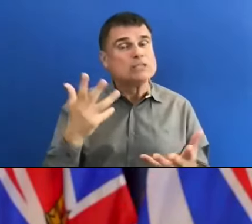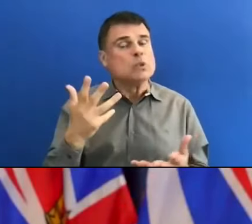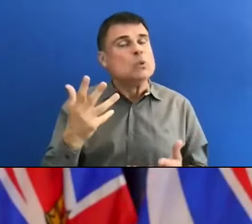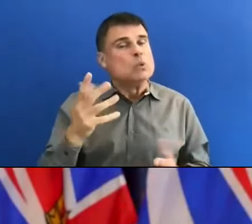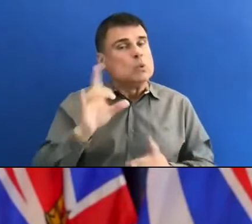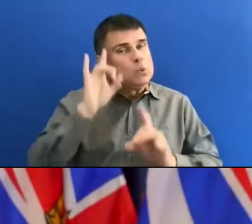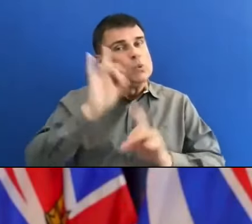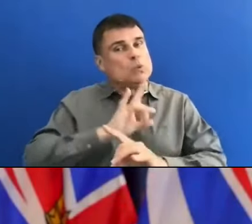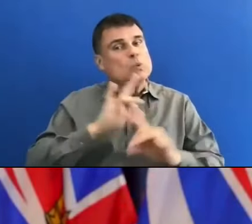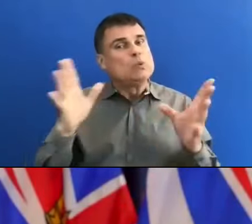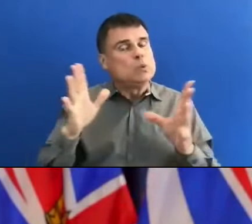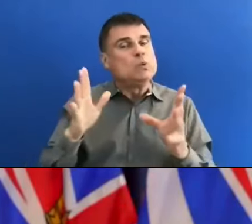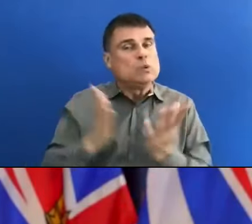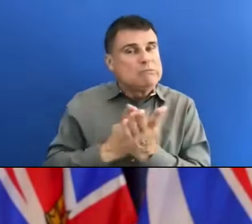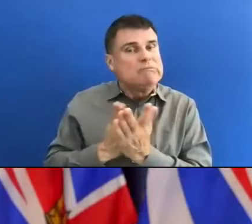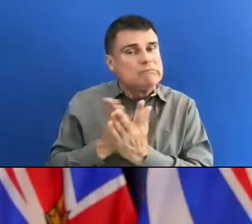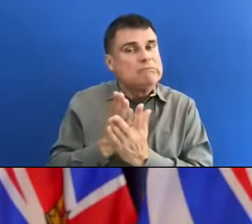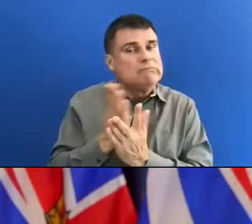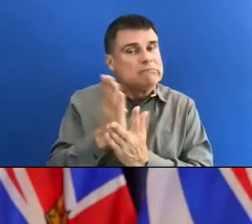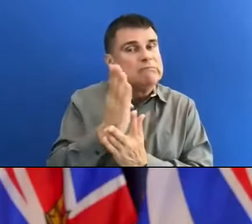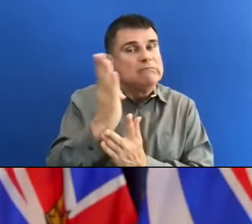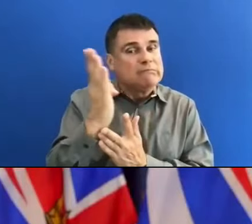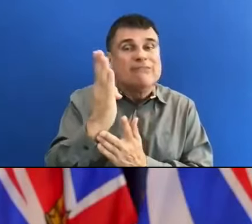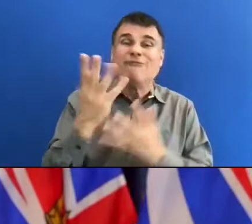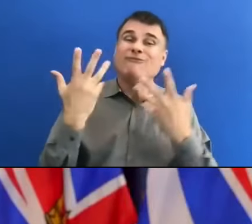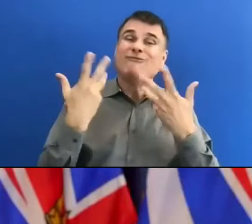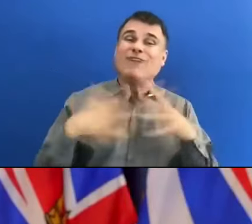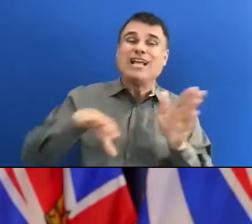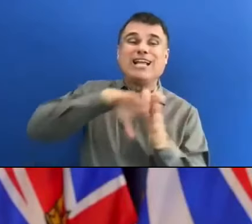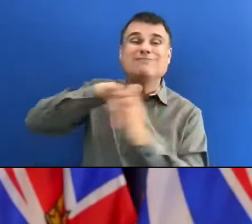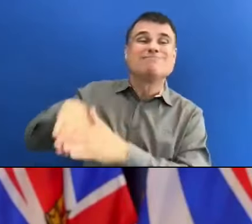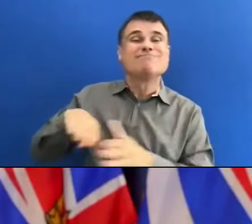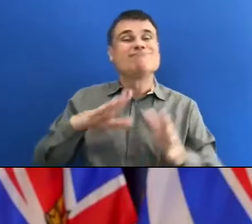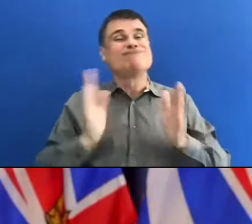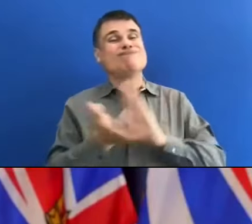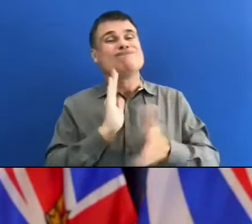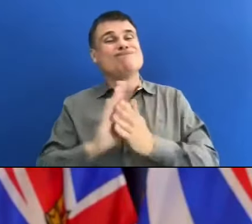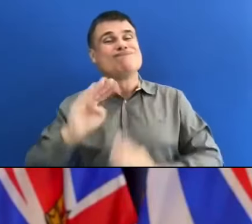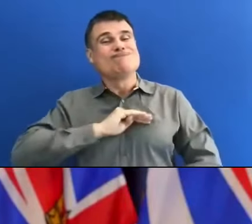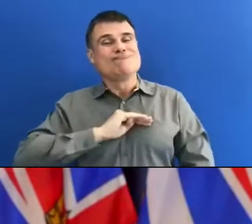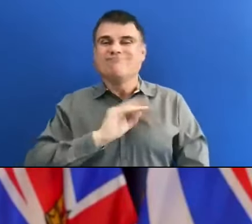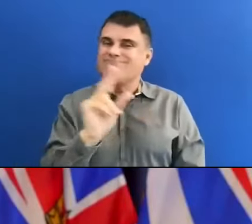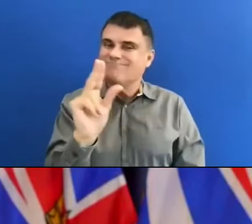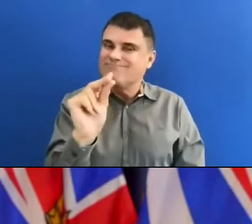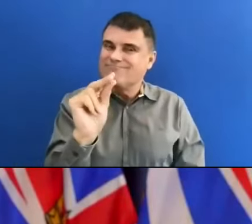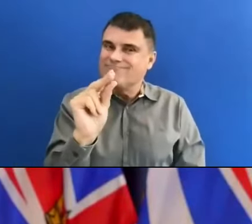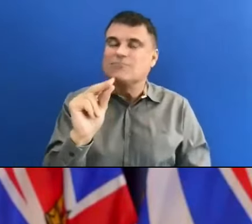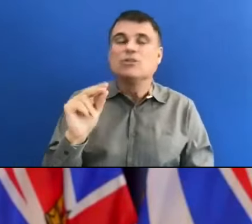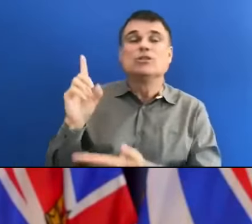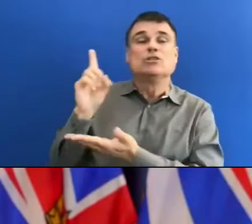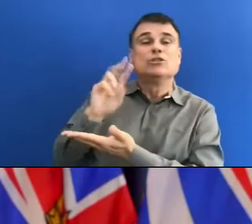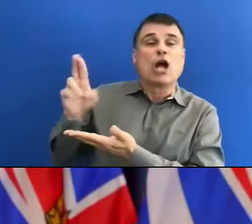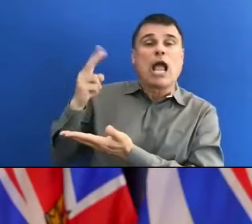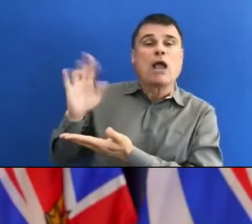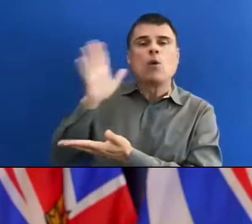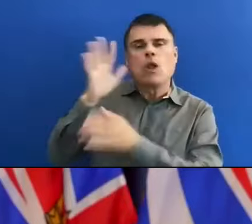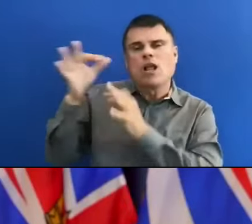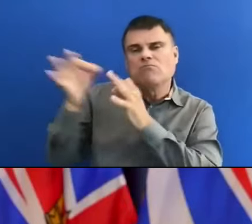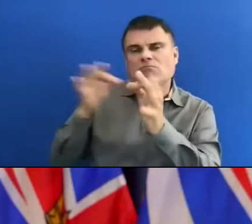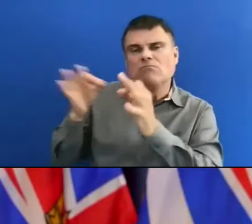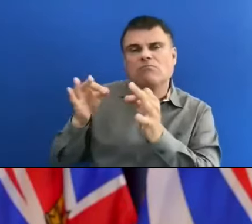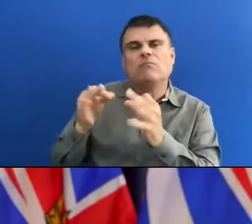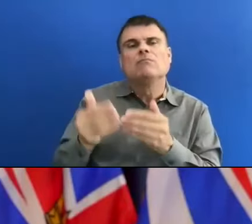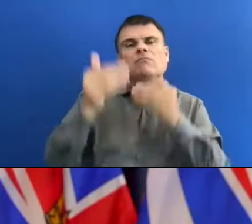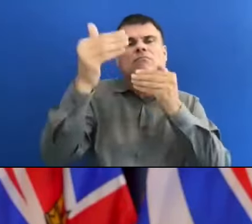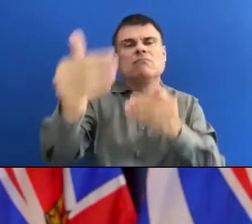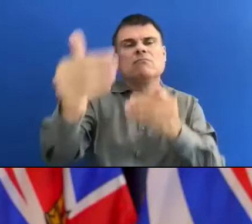over. Dr Henry will be giving us some guidance and direction on how we go through into step three and what that means for all of the issues